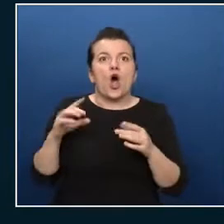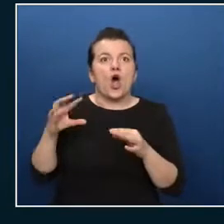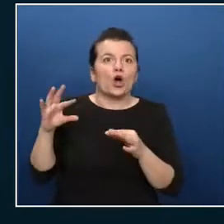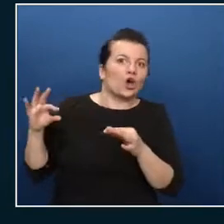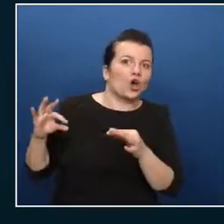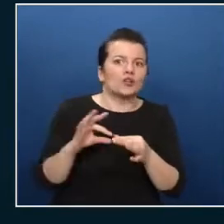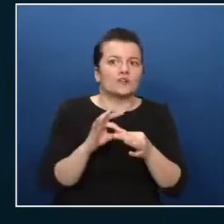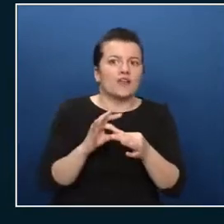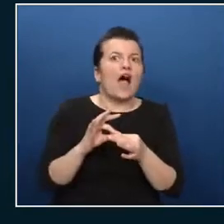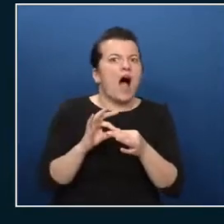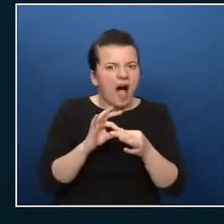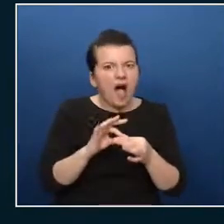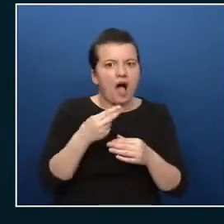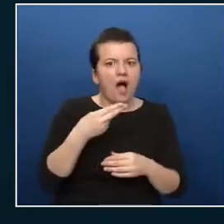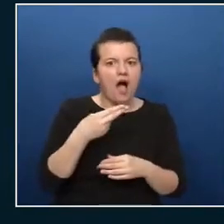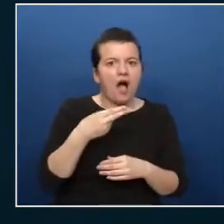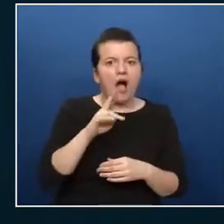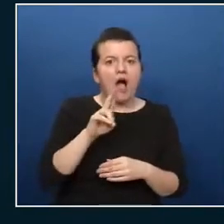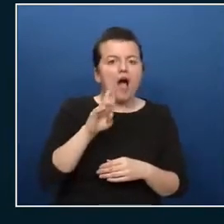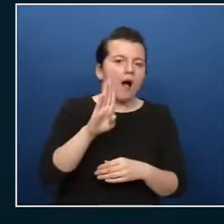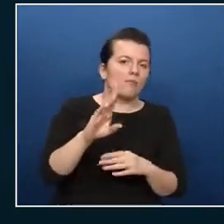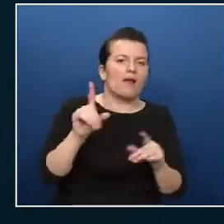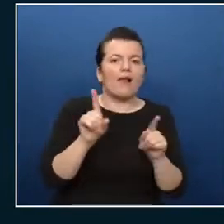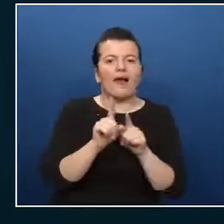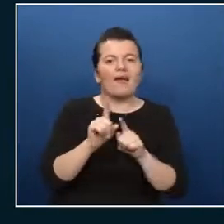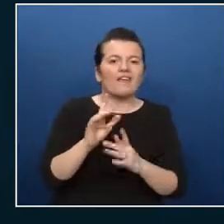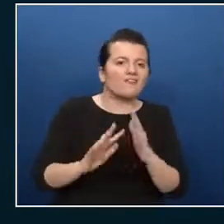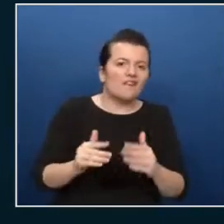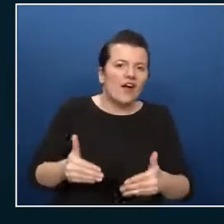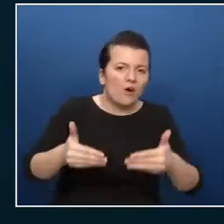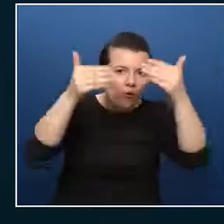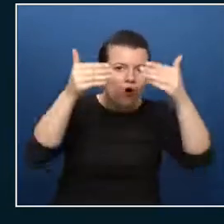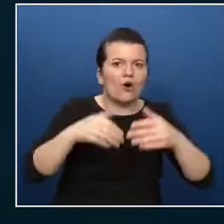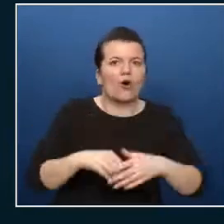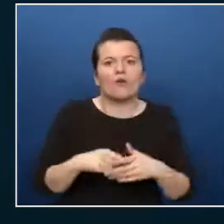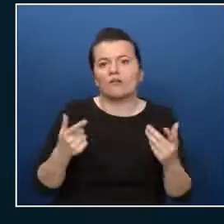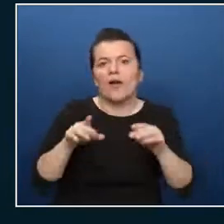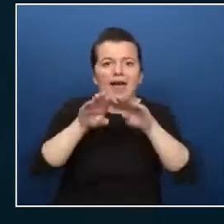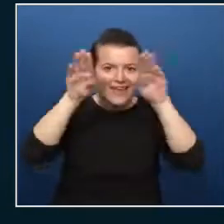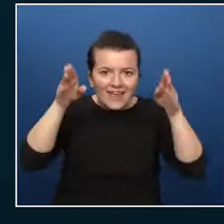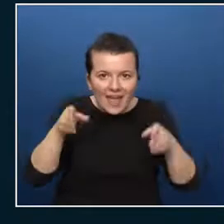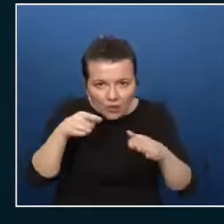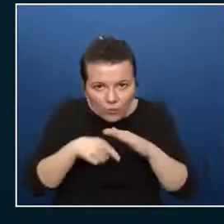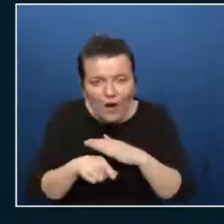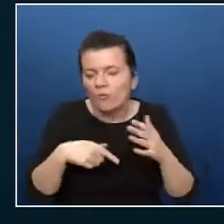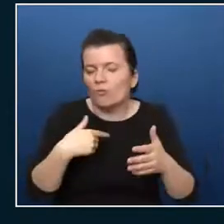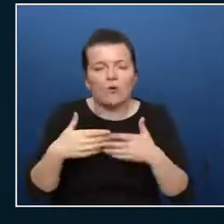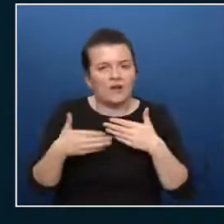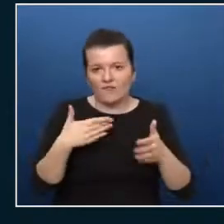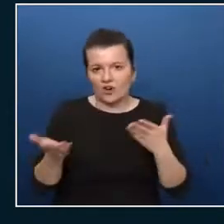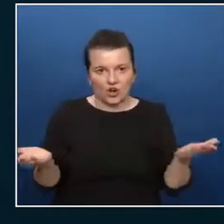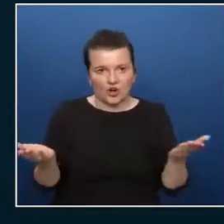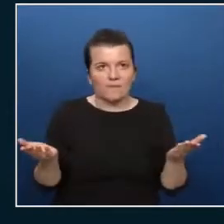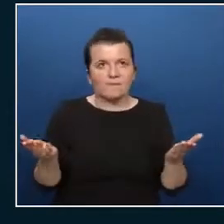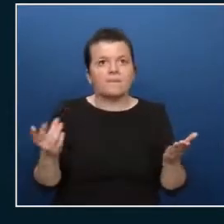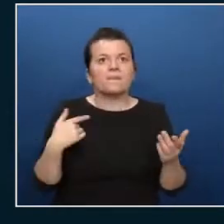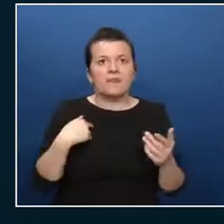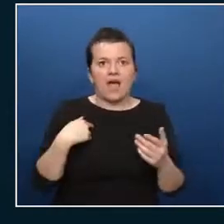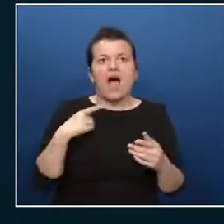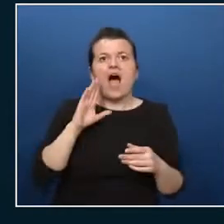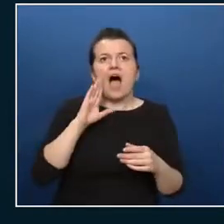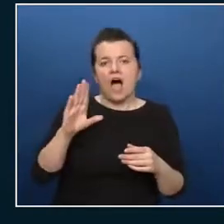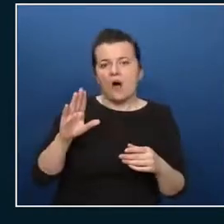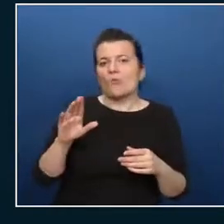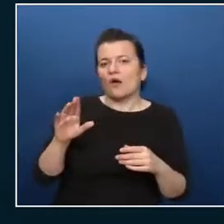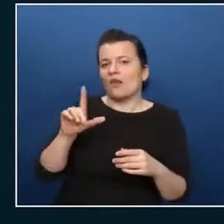where I centralize like a firewall and express route or gateway or whatever and then I would deploy like landing zone subscriptions